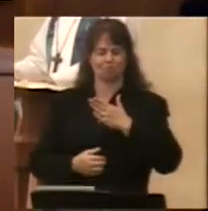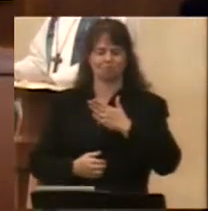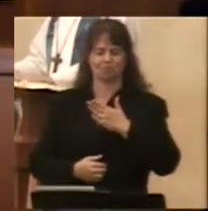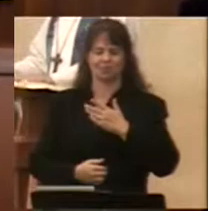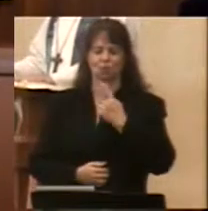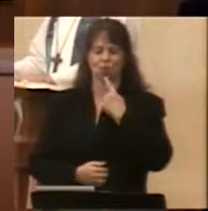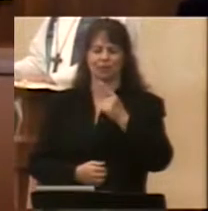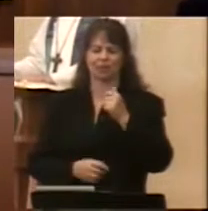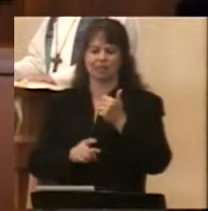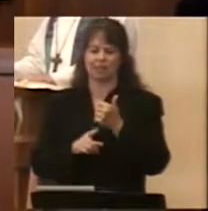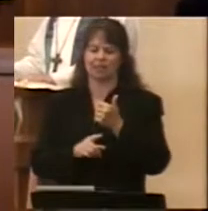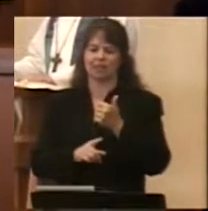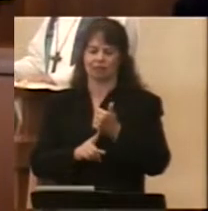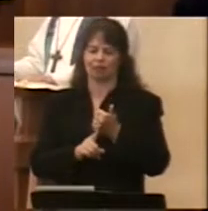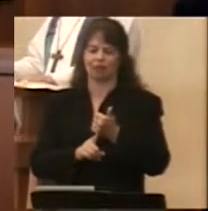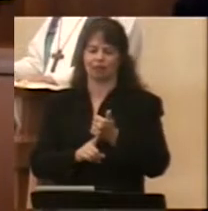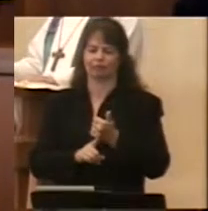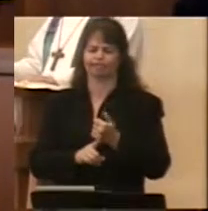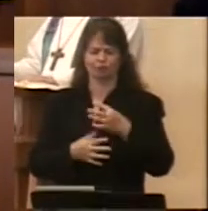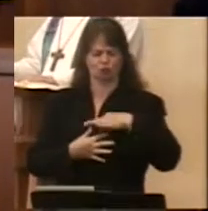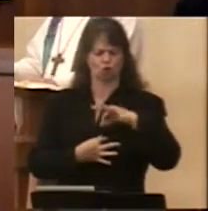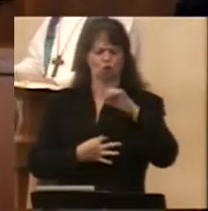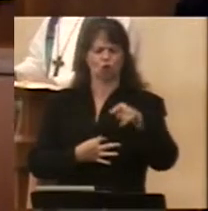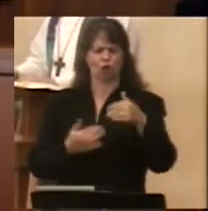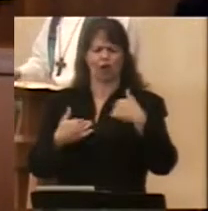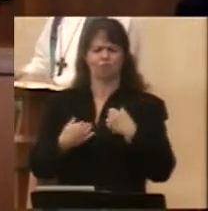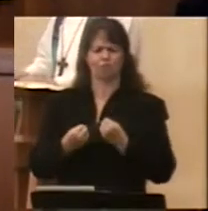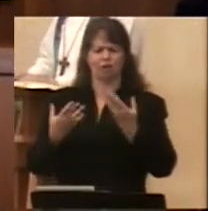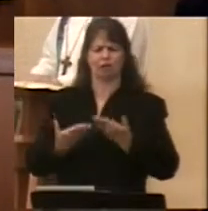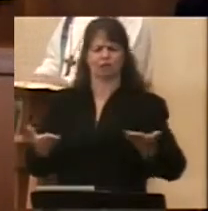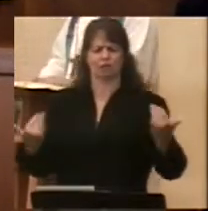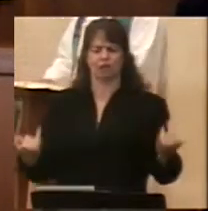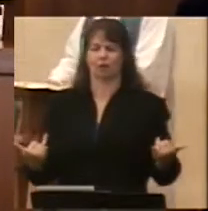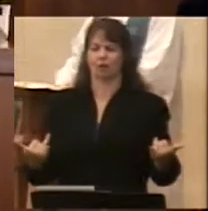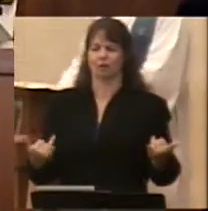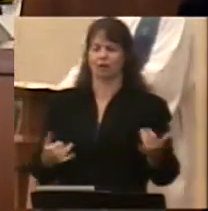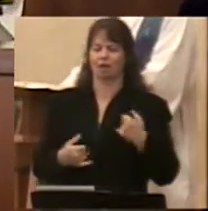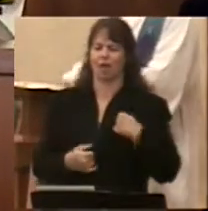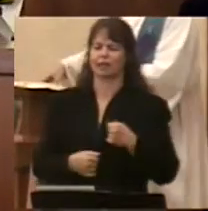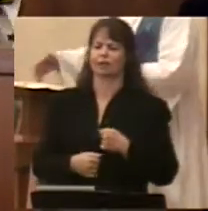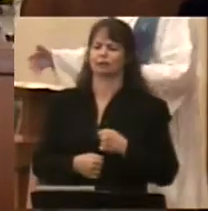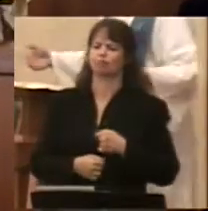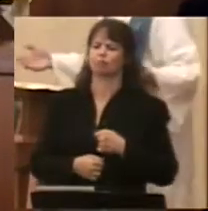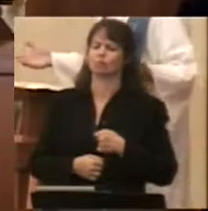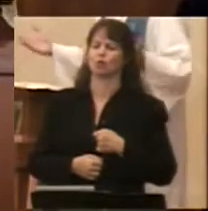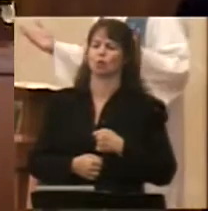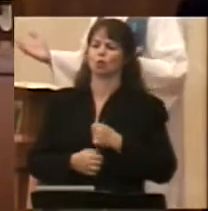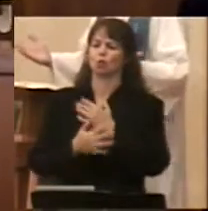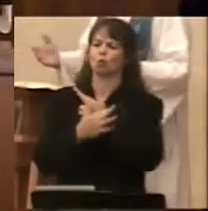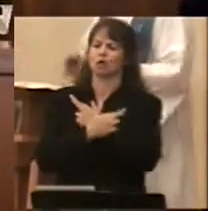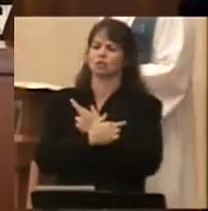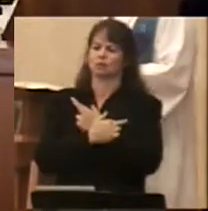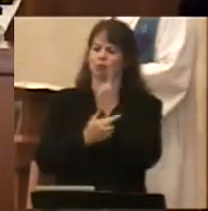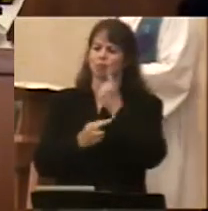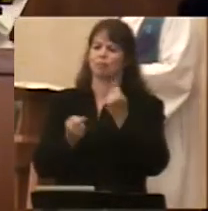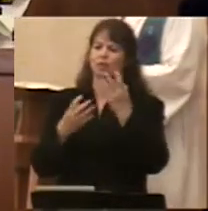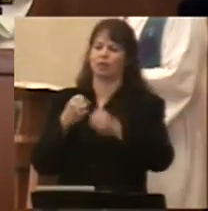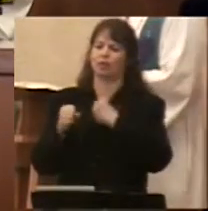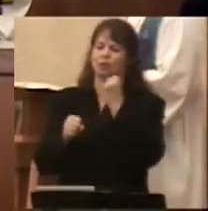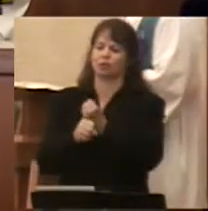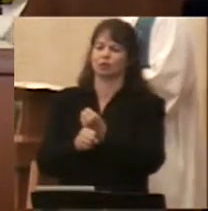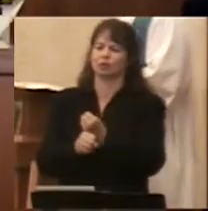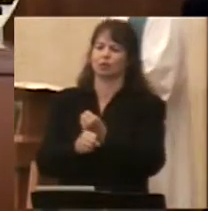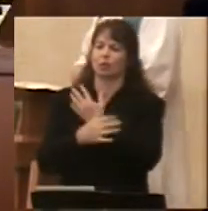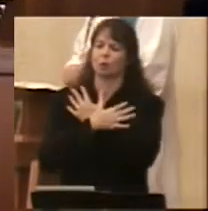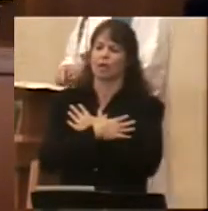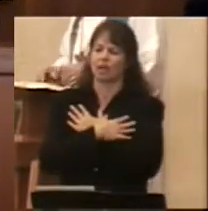soul, he said, soul, you have ample goods now, laid up for many years, so you can relax and eat and